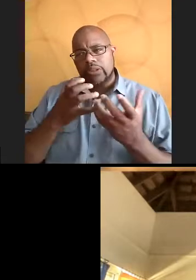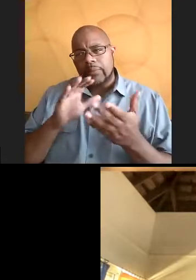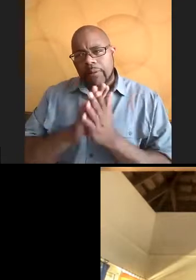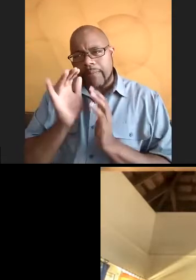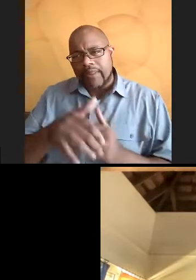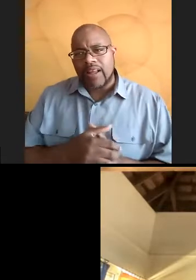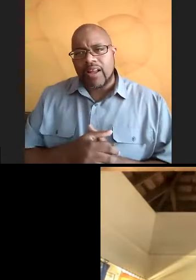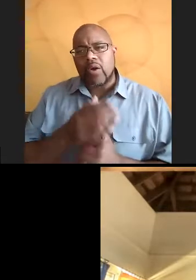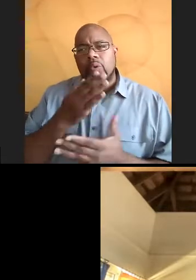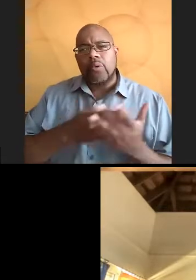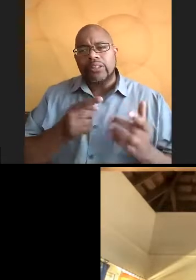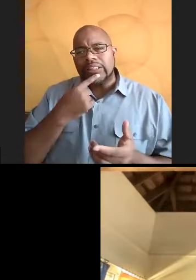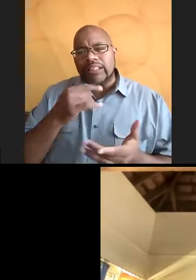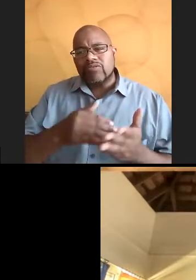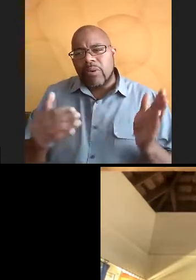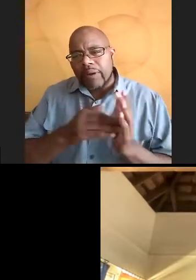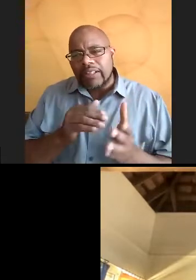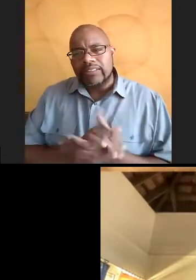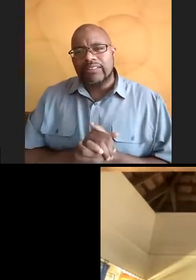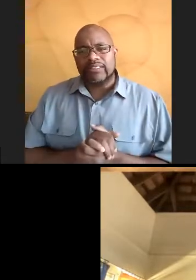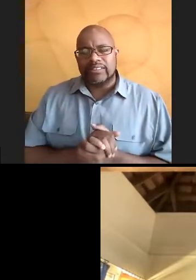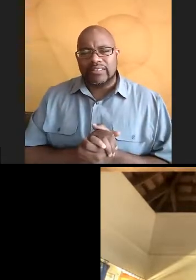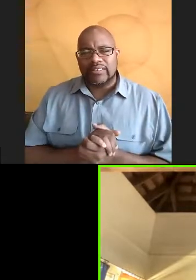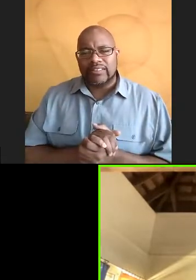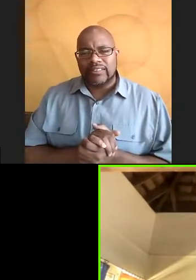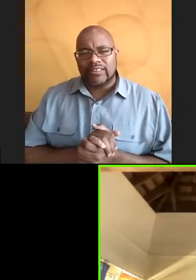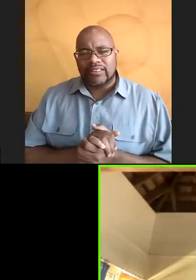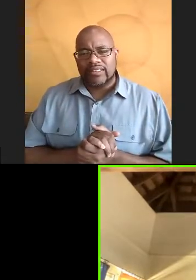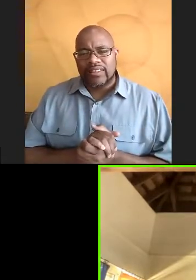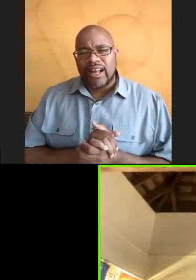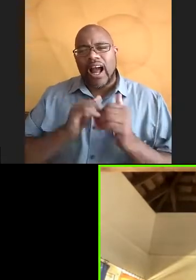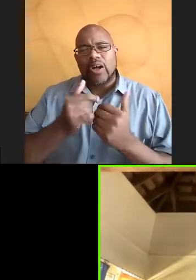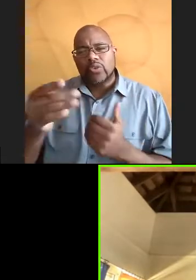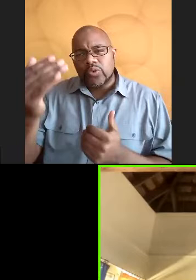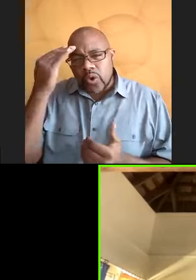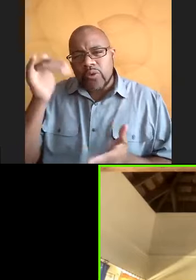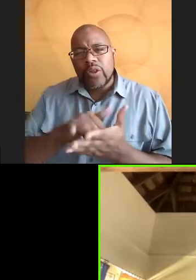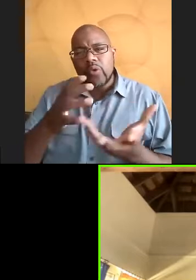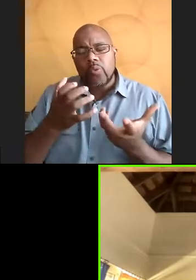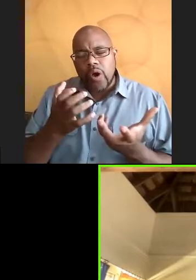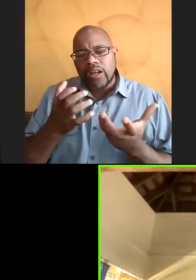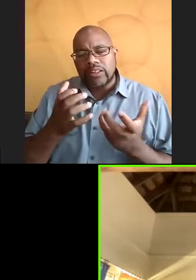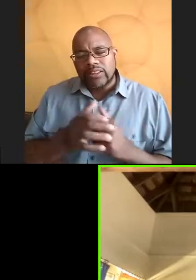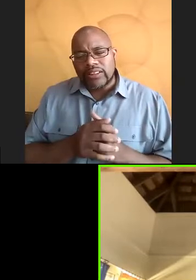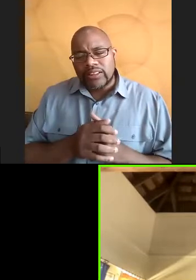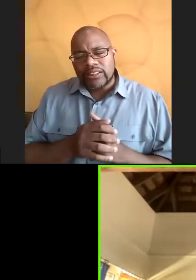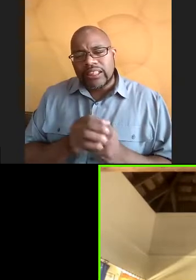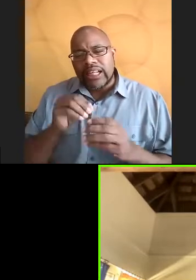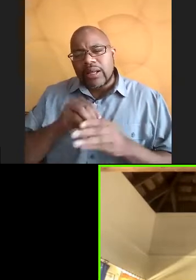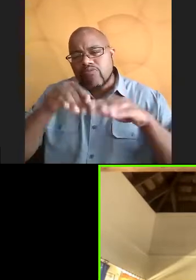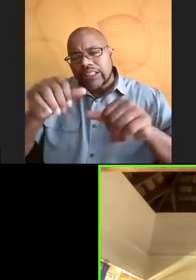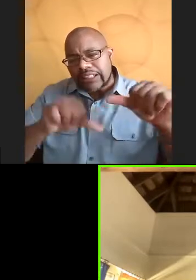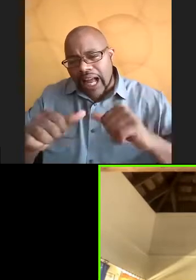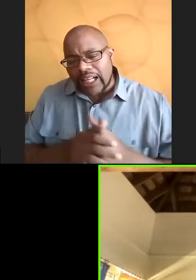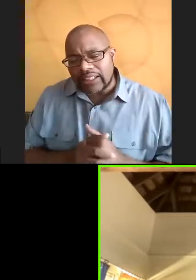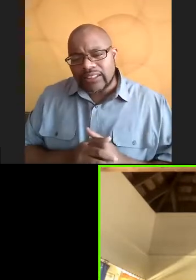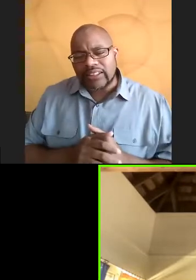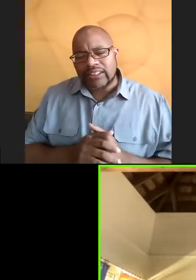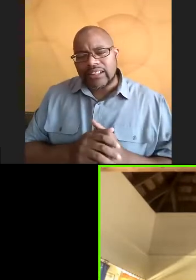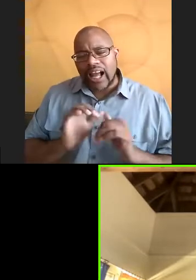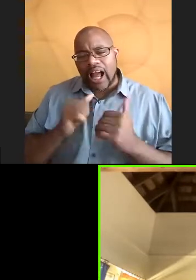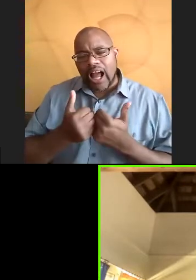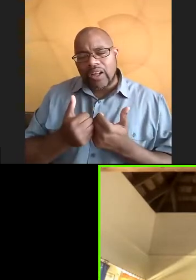What did you, I'm sorry, could you repeat that? Like, how did you know you wanted to be a marine scientist? How did you get